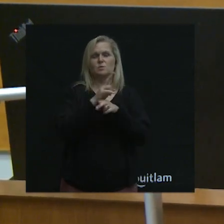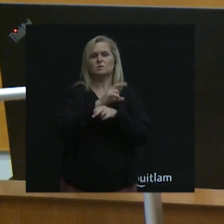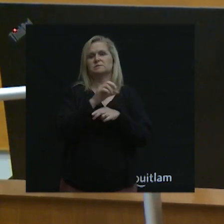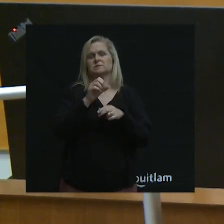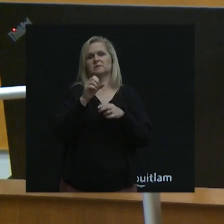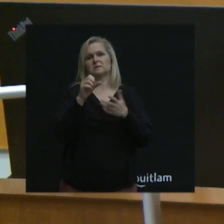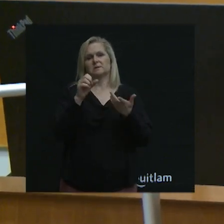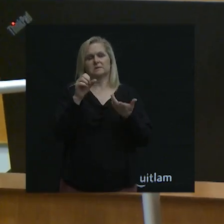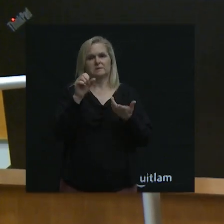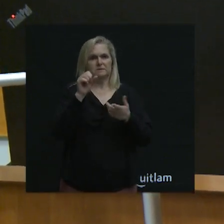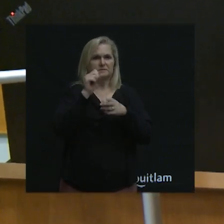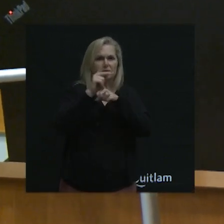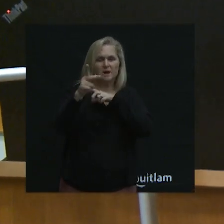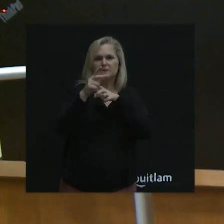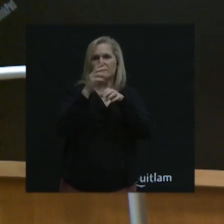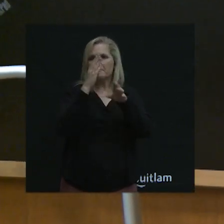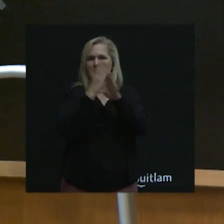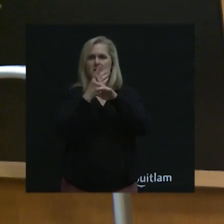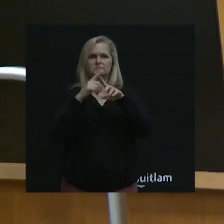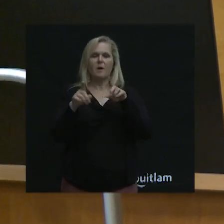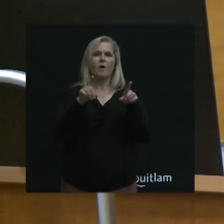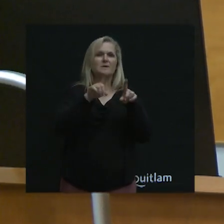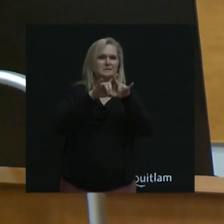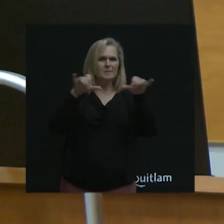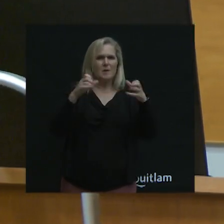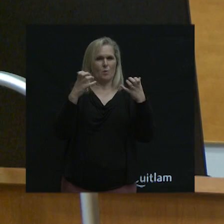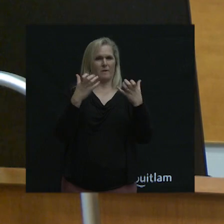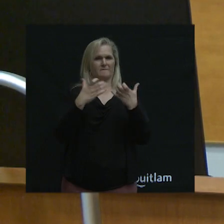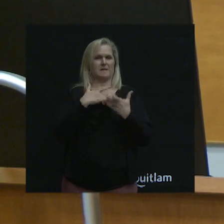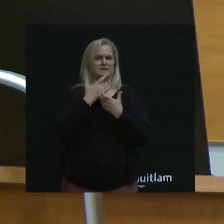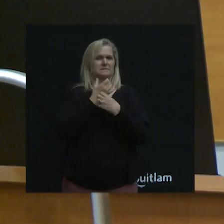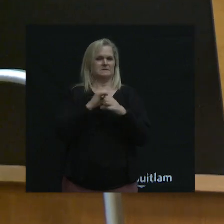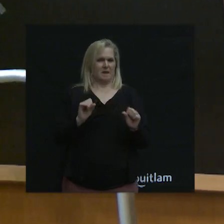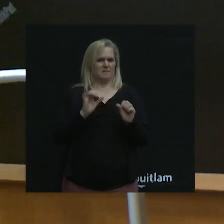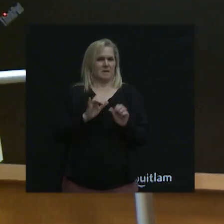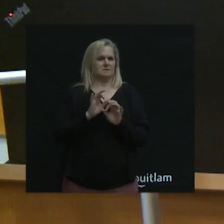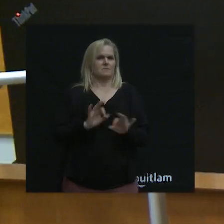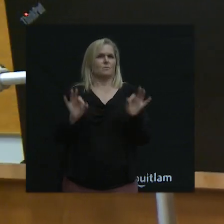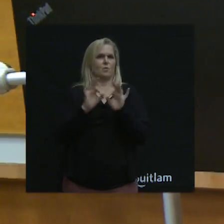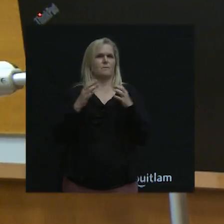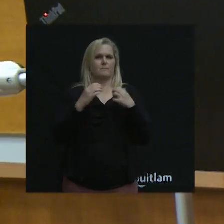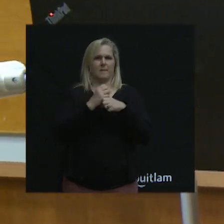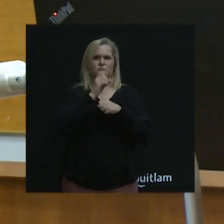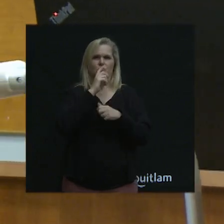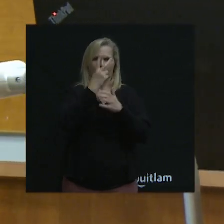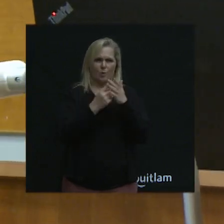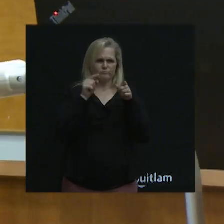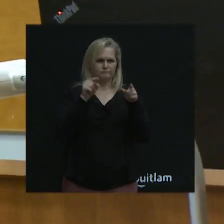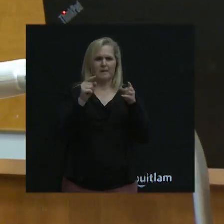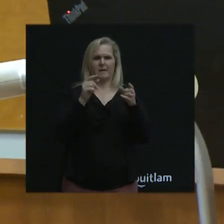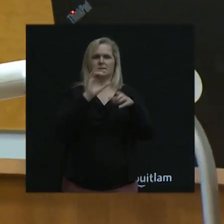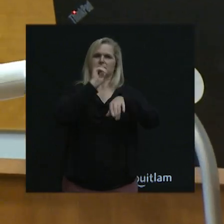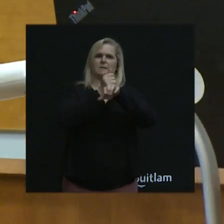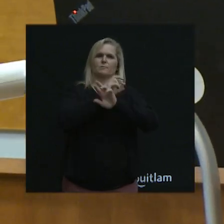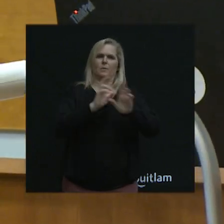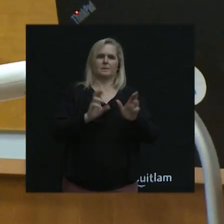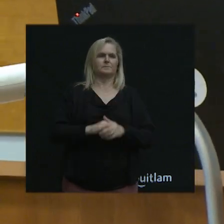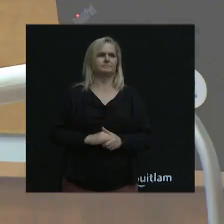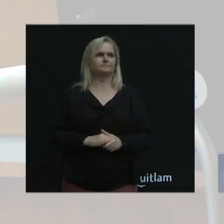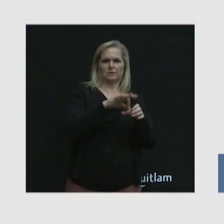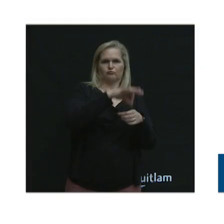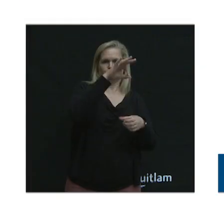But they also want to feel safe in how they get around. So, that's really important. We need to continue that and hear from you about how might we do that.